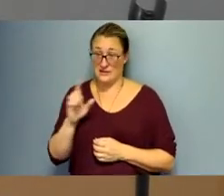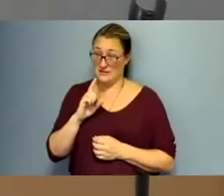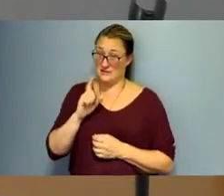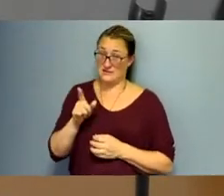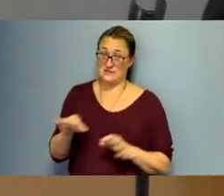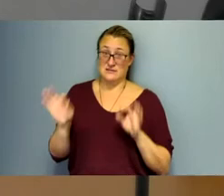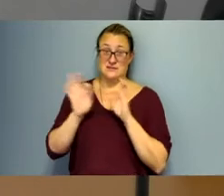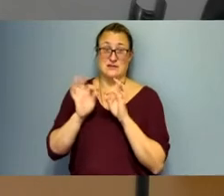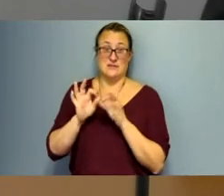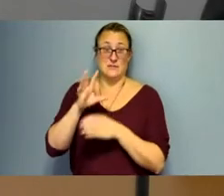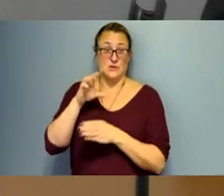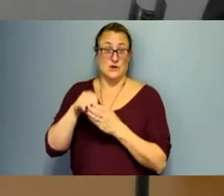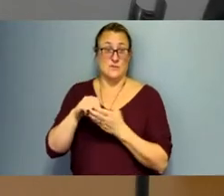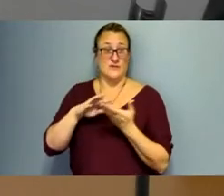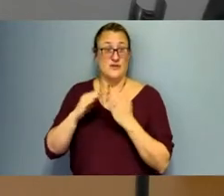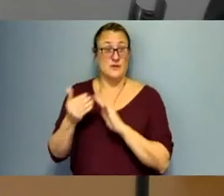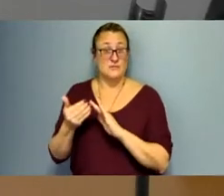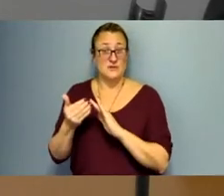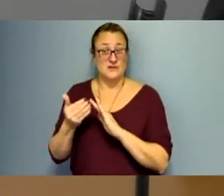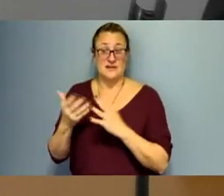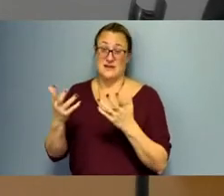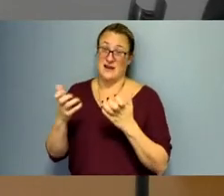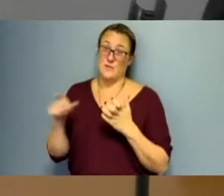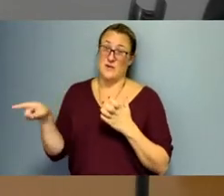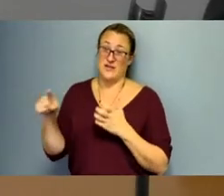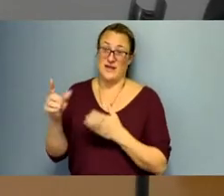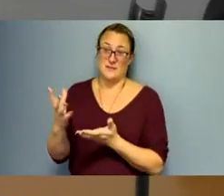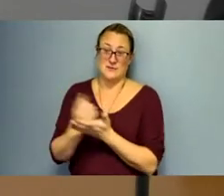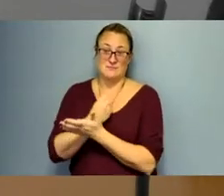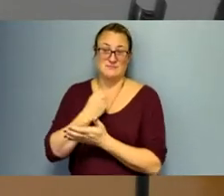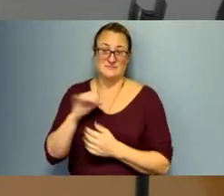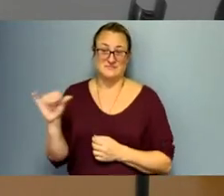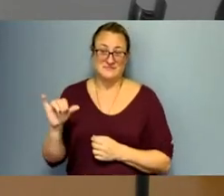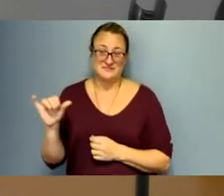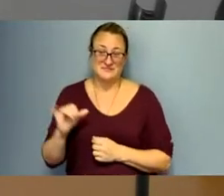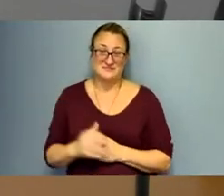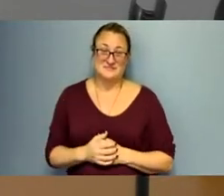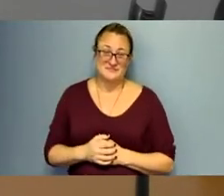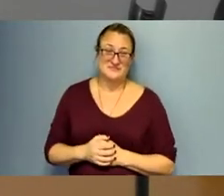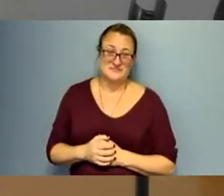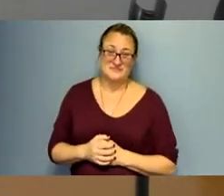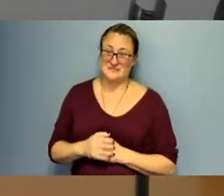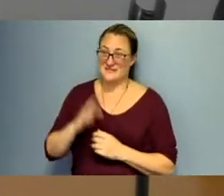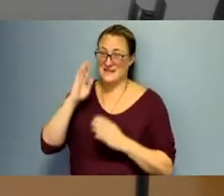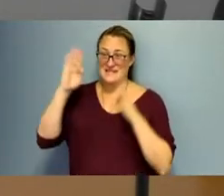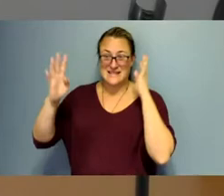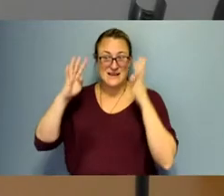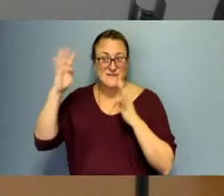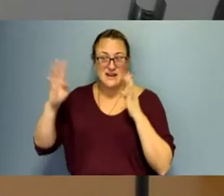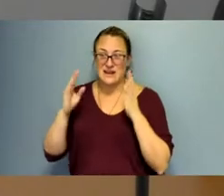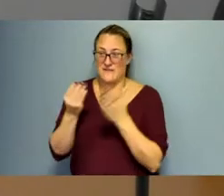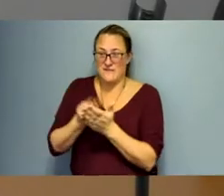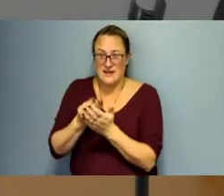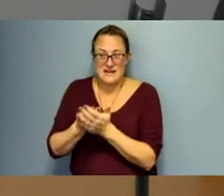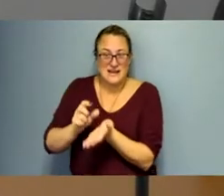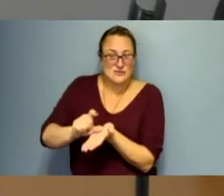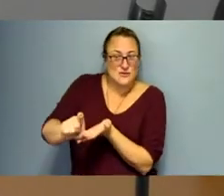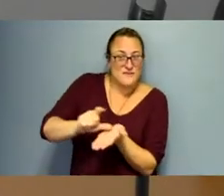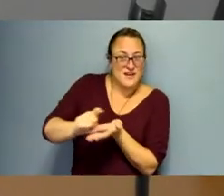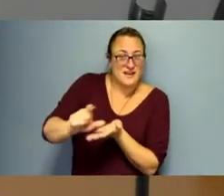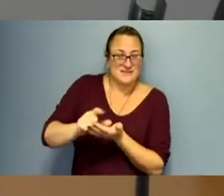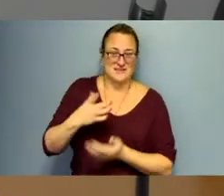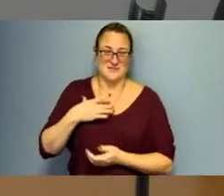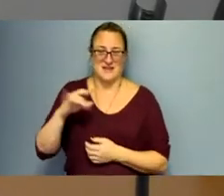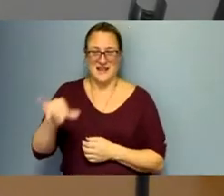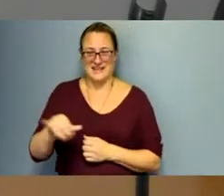community. I would love to see them to be able to take advantage of this as well. It's innovative financial funding and we like that